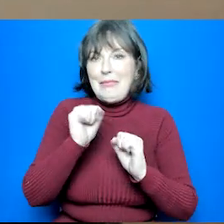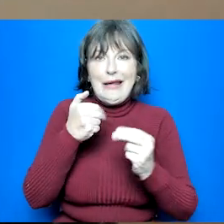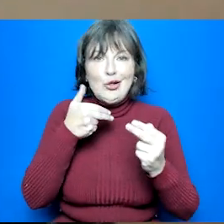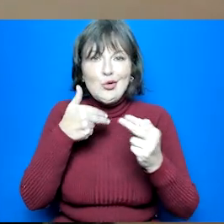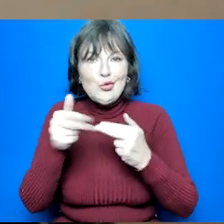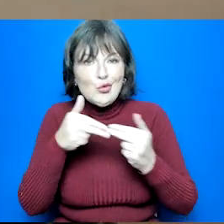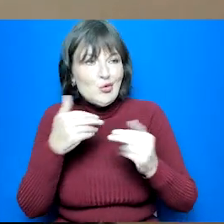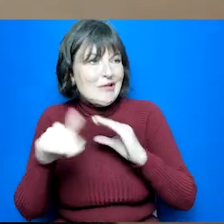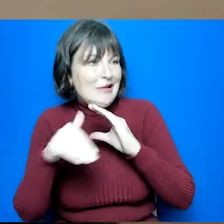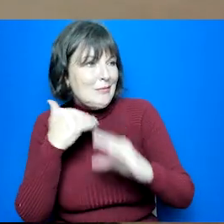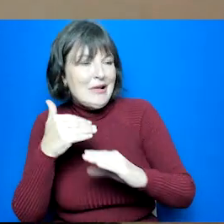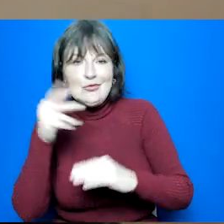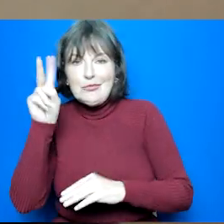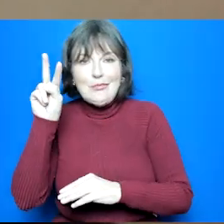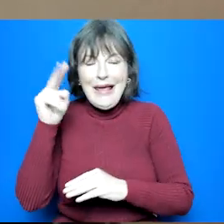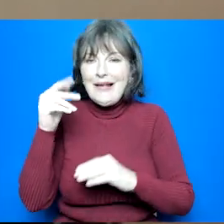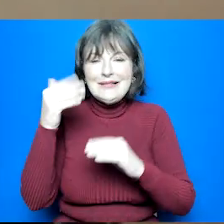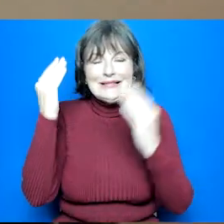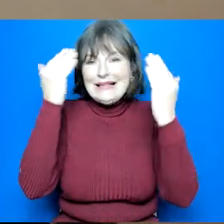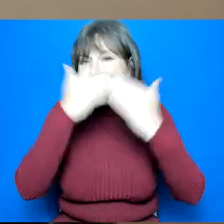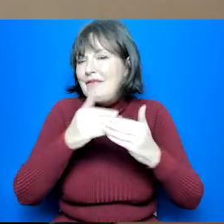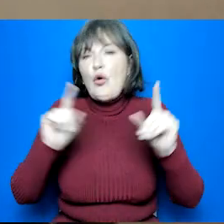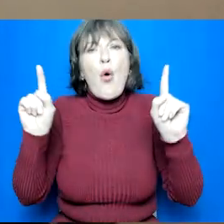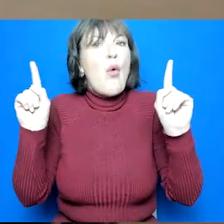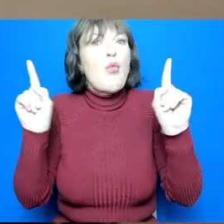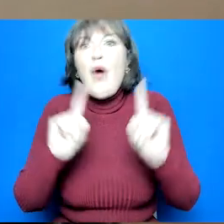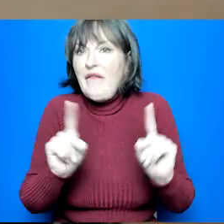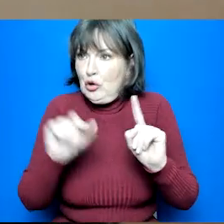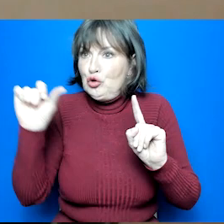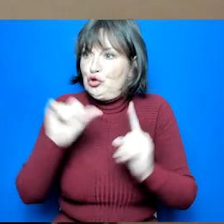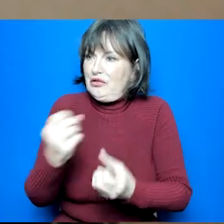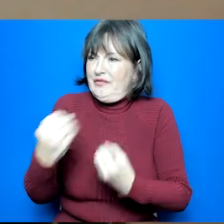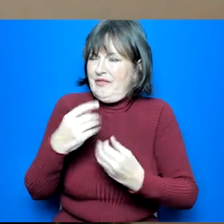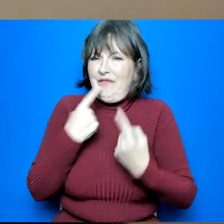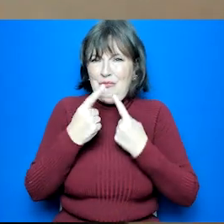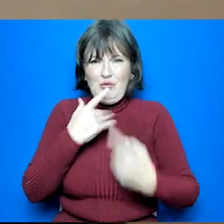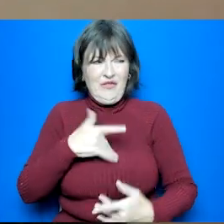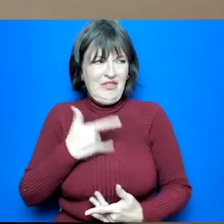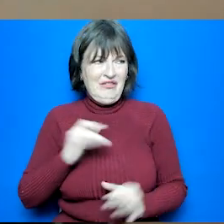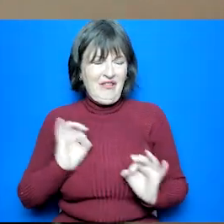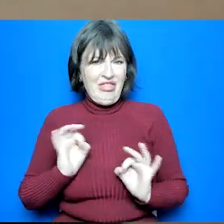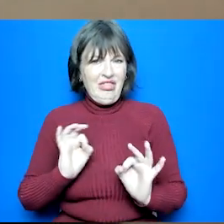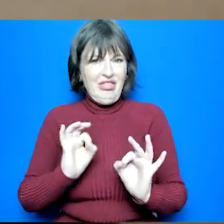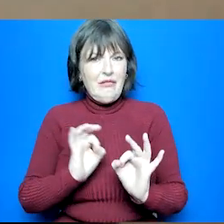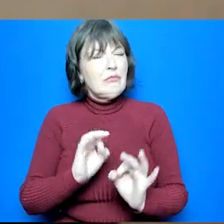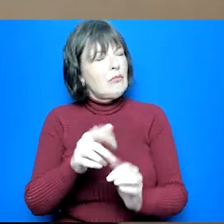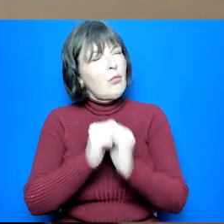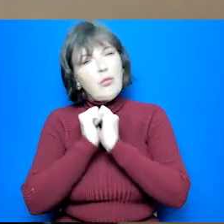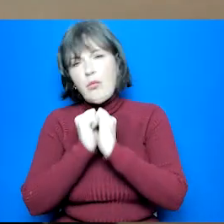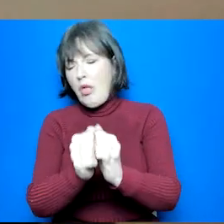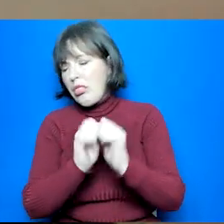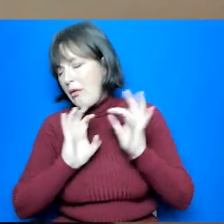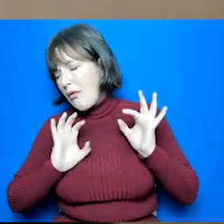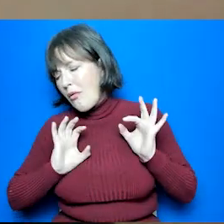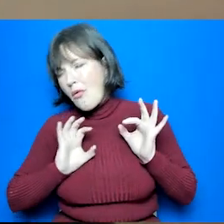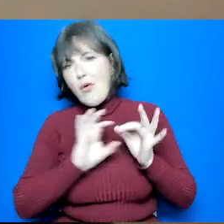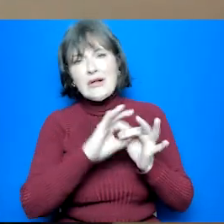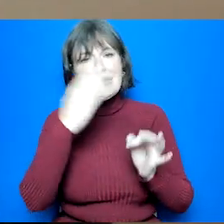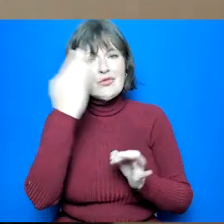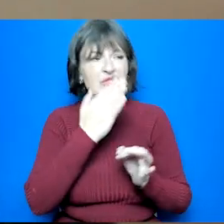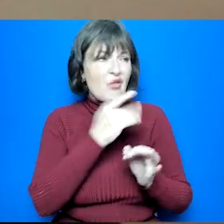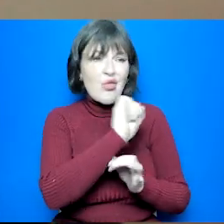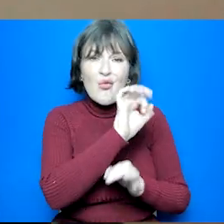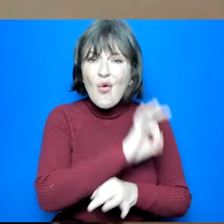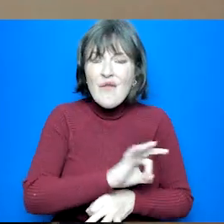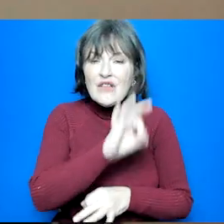emails, group calls, parents evenings but if you just think I've not had anything yet and I feel like I should have done get in touch with the school either the office